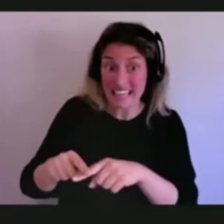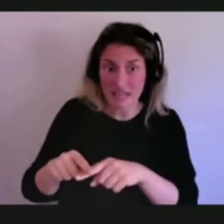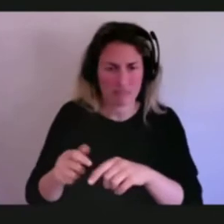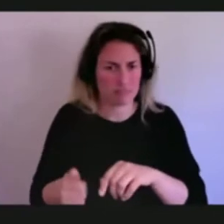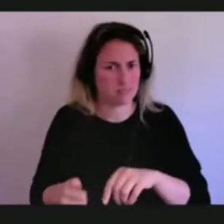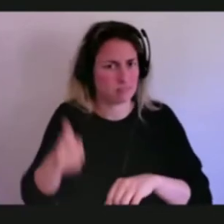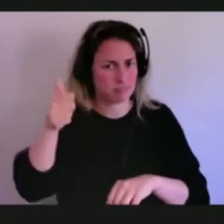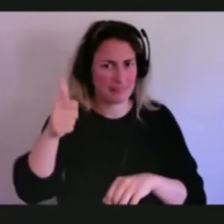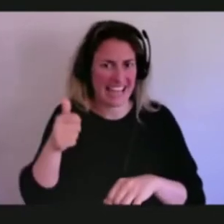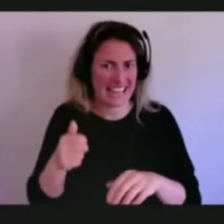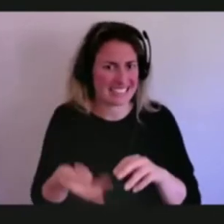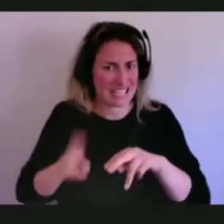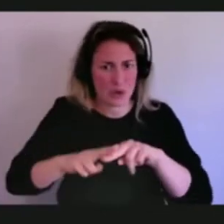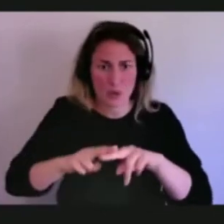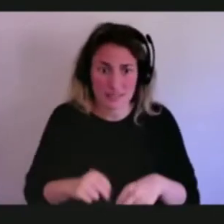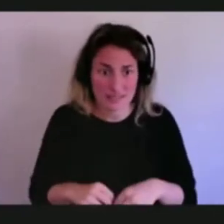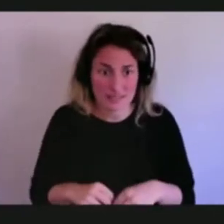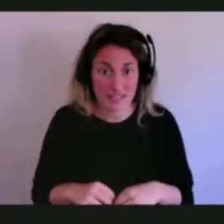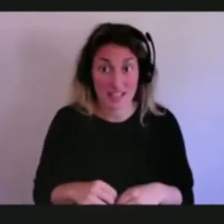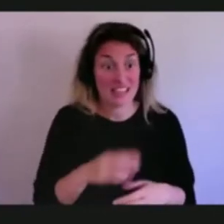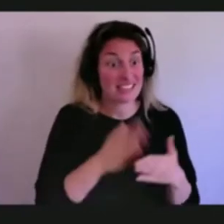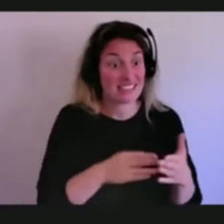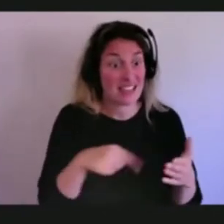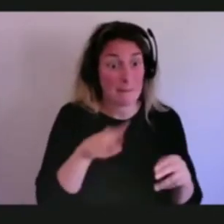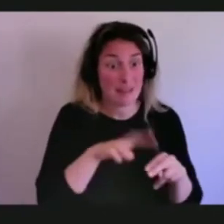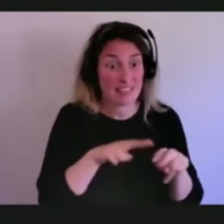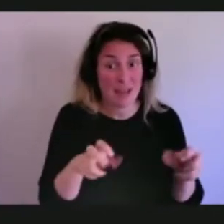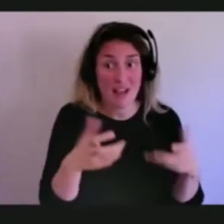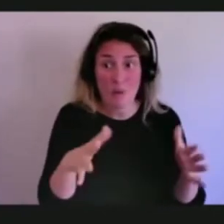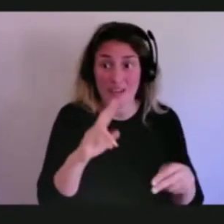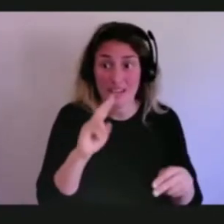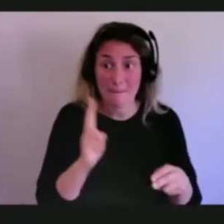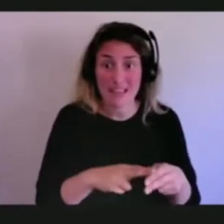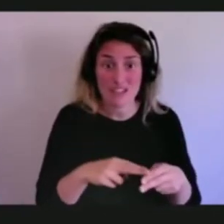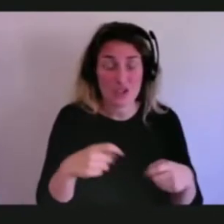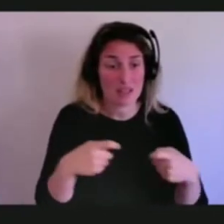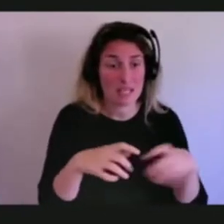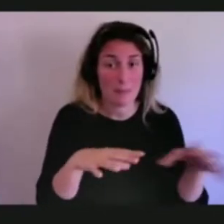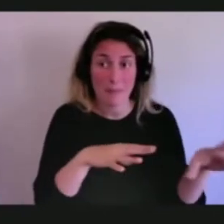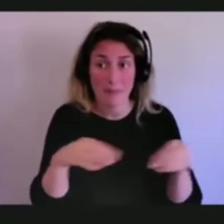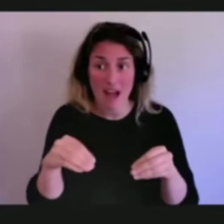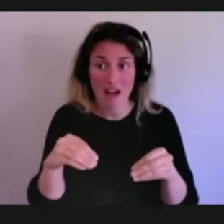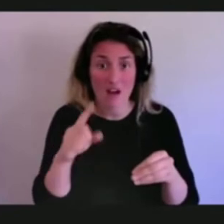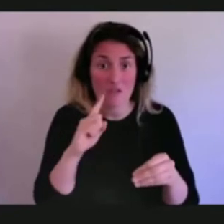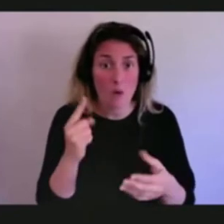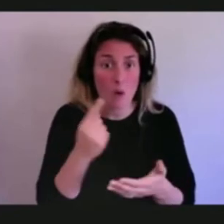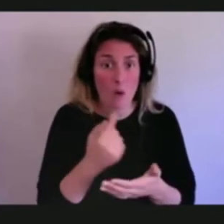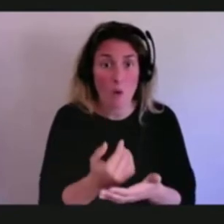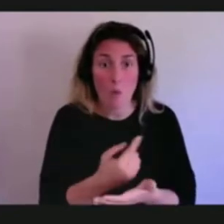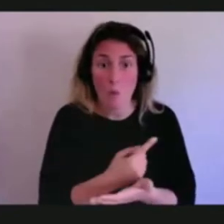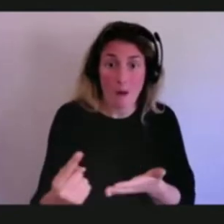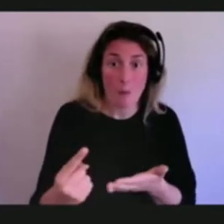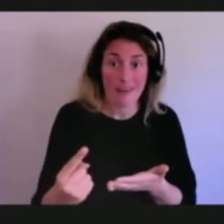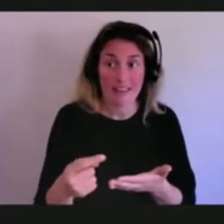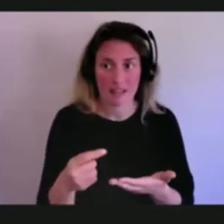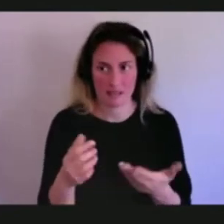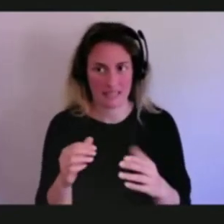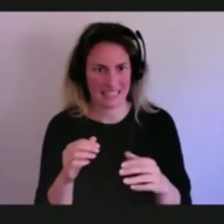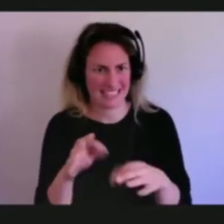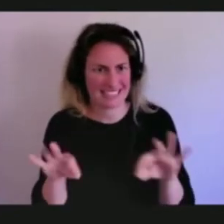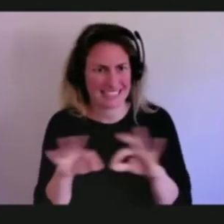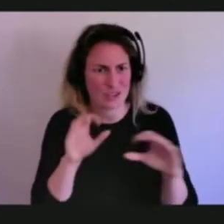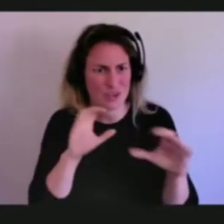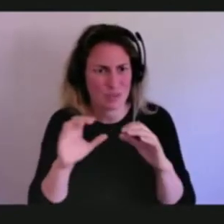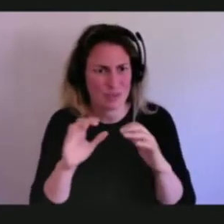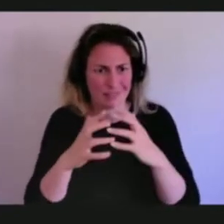of the panelists about week-long blackouts that make essential communications impossible, and this is a